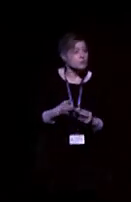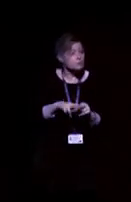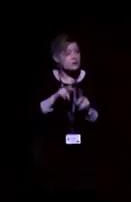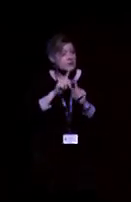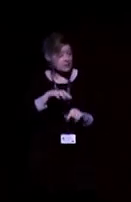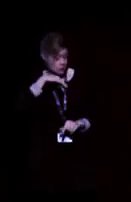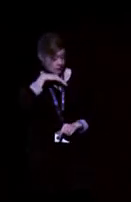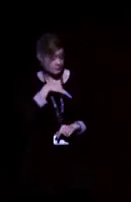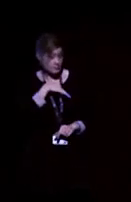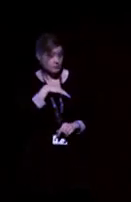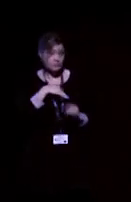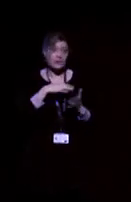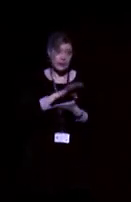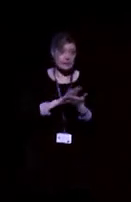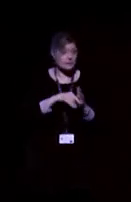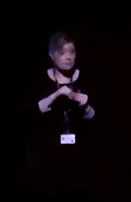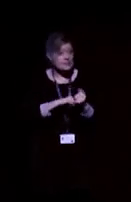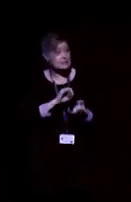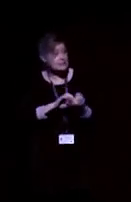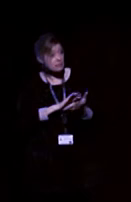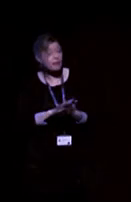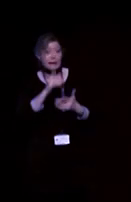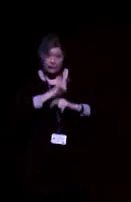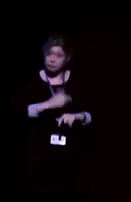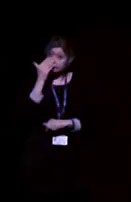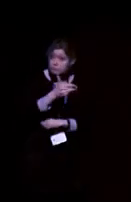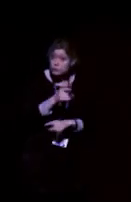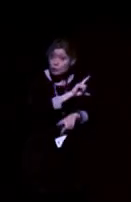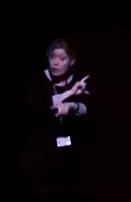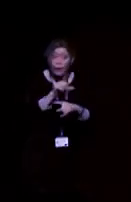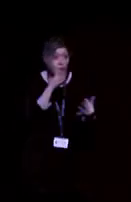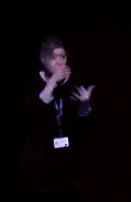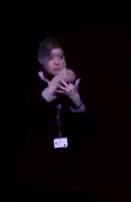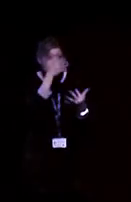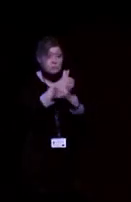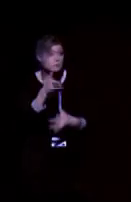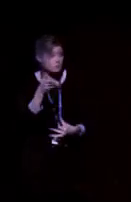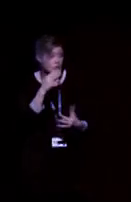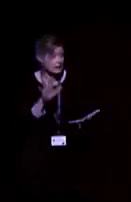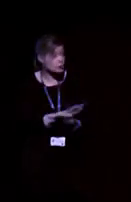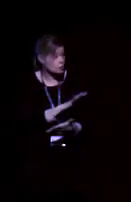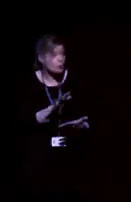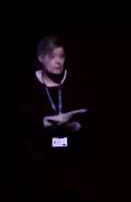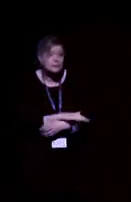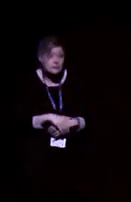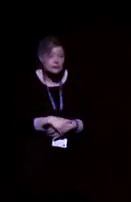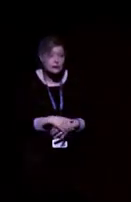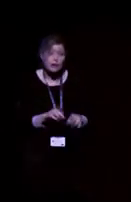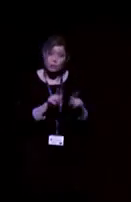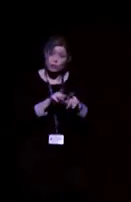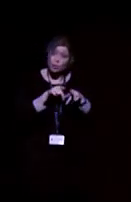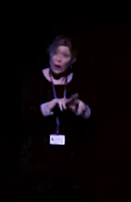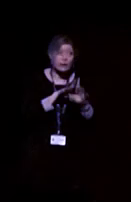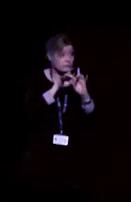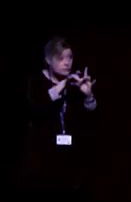wears that microphone, that will allow Mrs Smith to continue to go to her classes and not only enjoy her classes, but it's her social